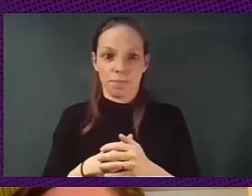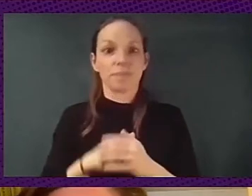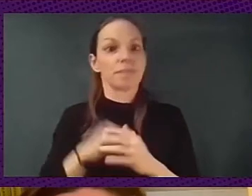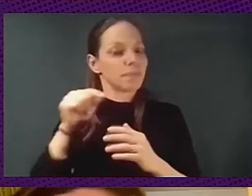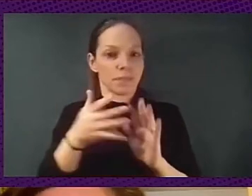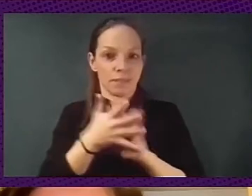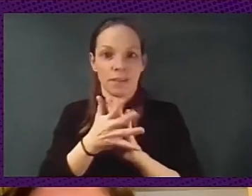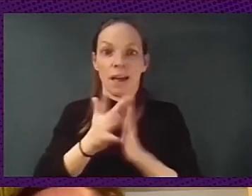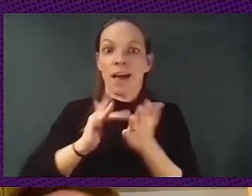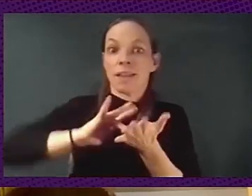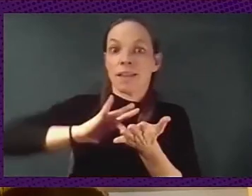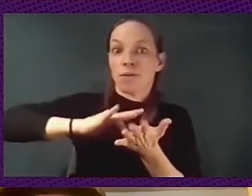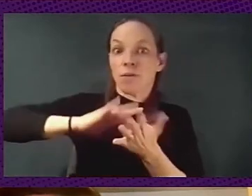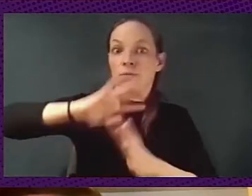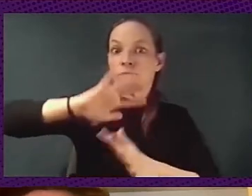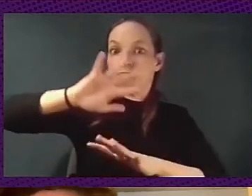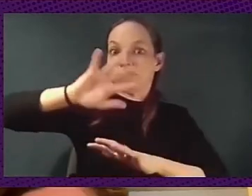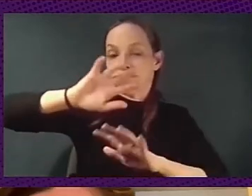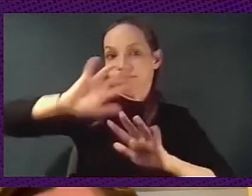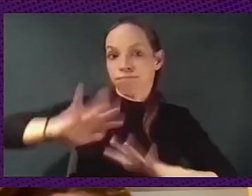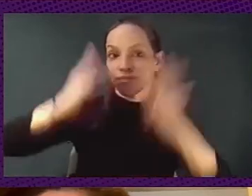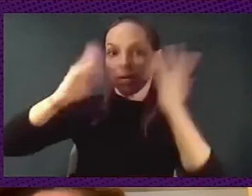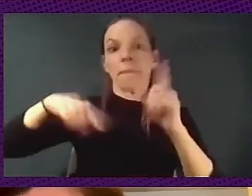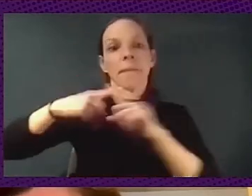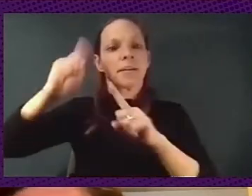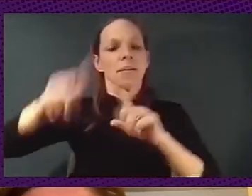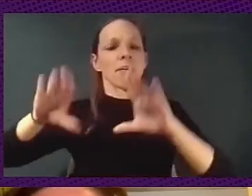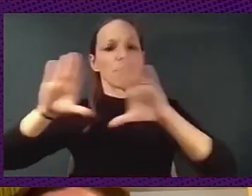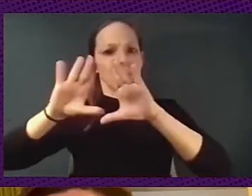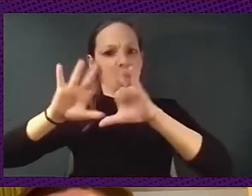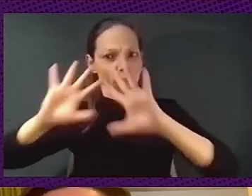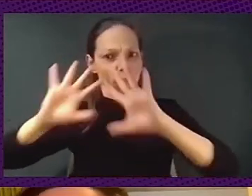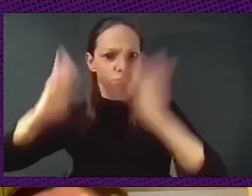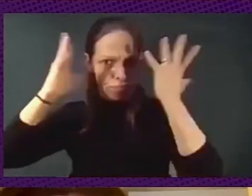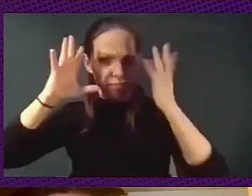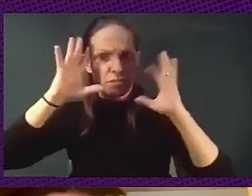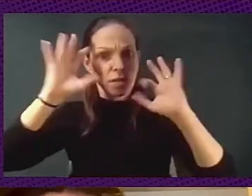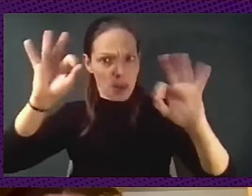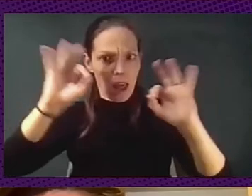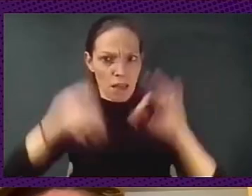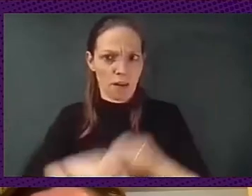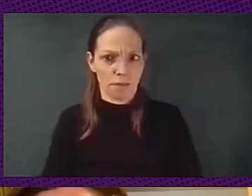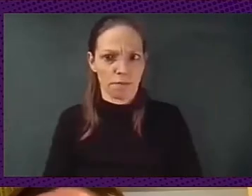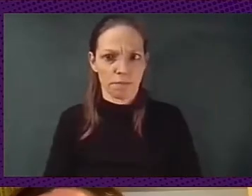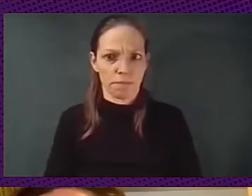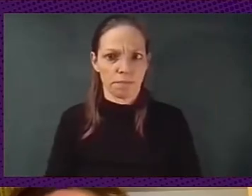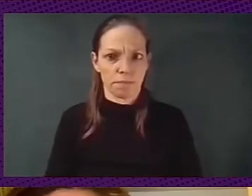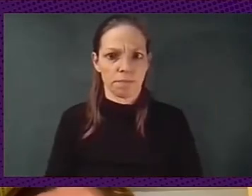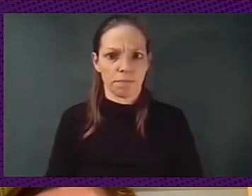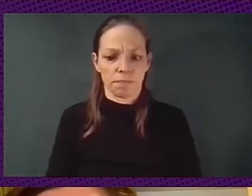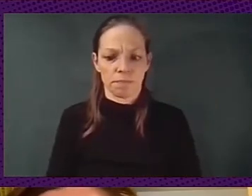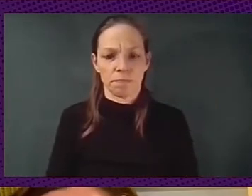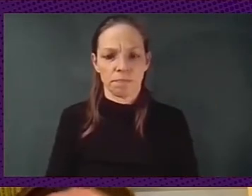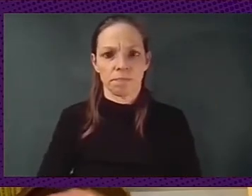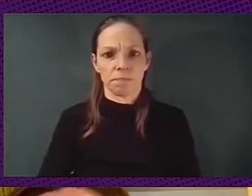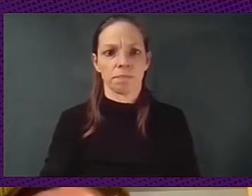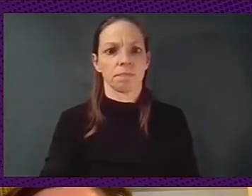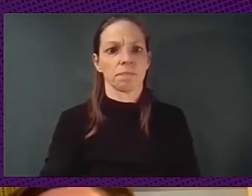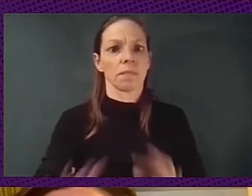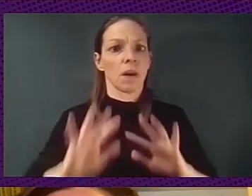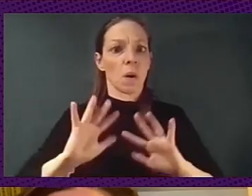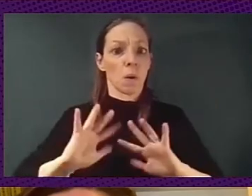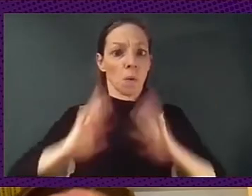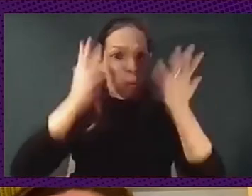Absolutely, yes. We have to close with this, that a digital revolution has to be also a feminist revolution. Absolutely, yes.